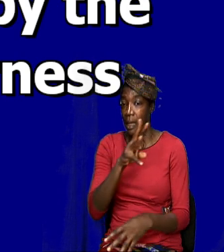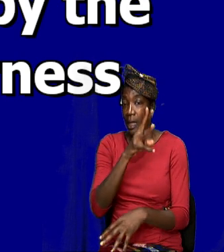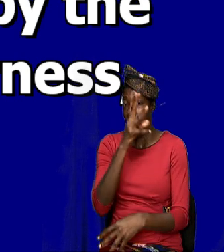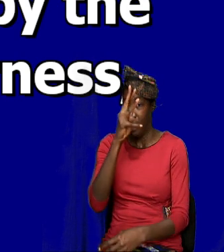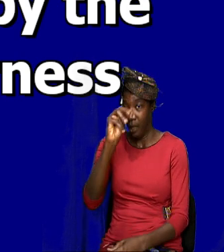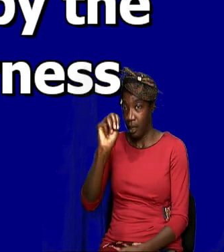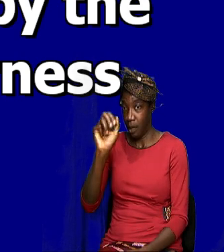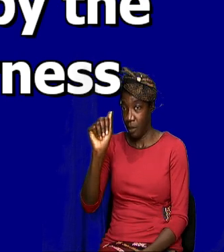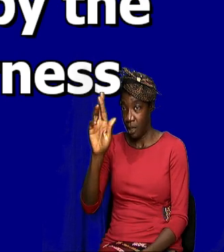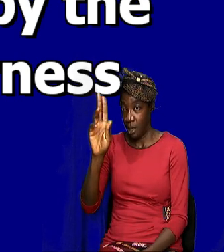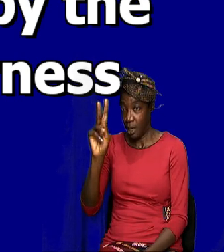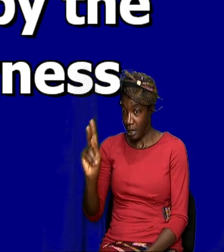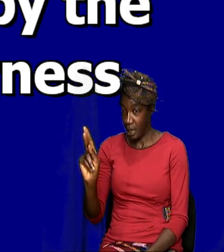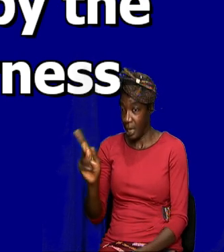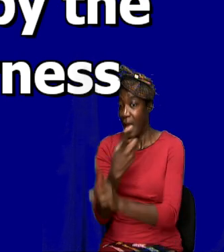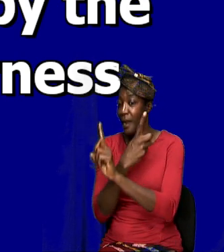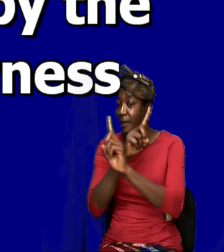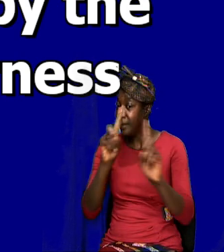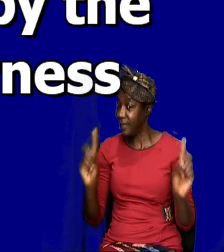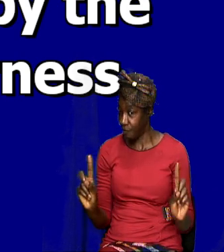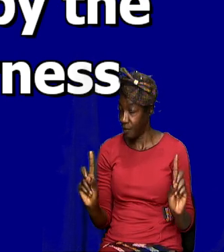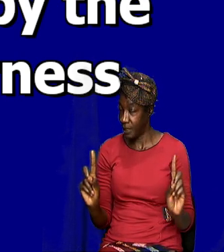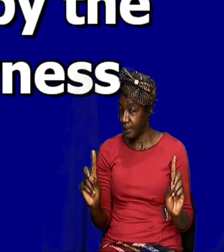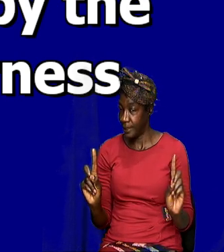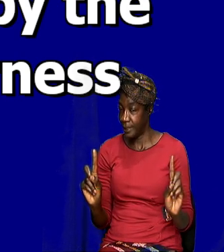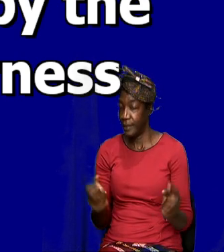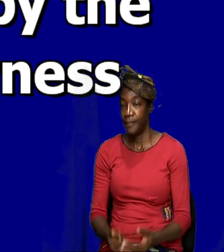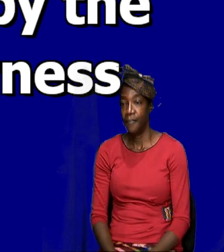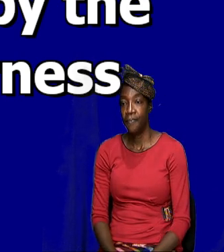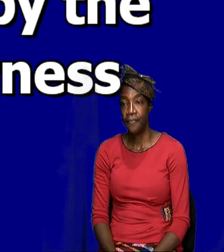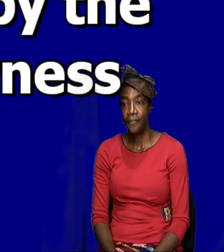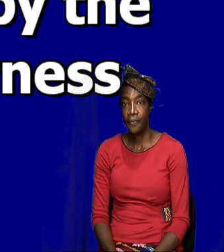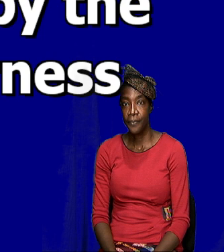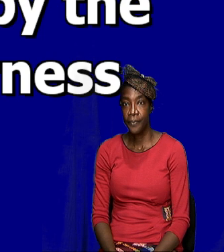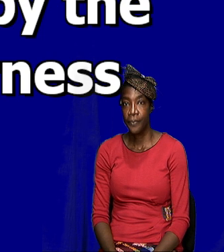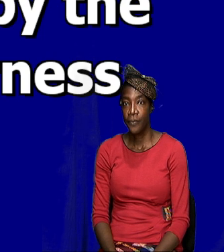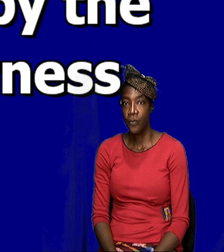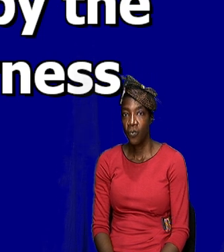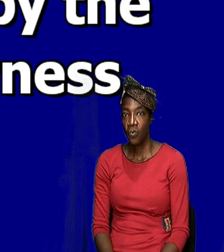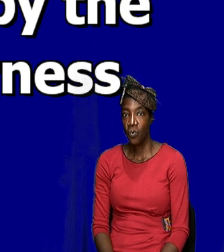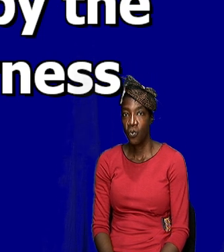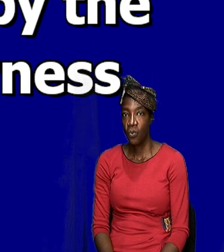And let us look at the description that Mark wrote.